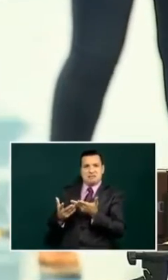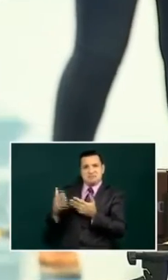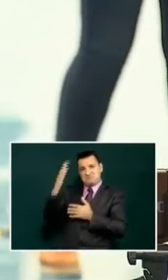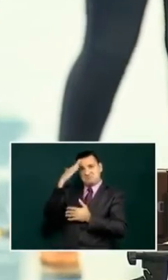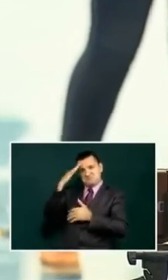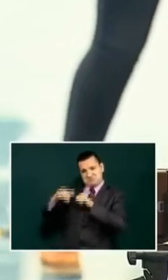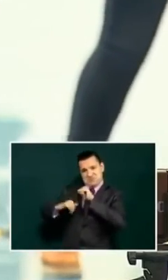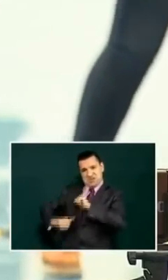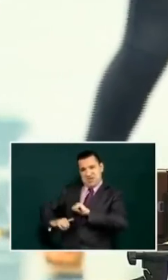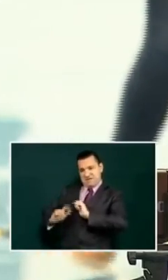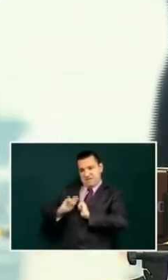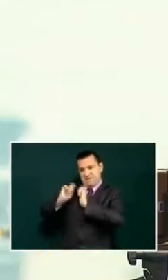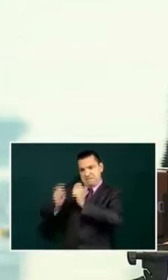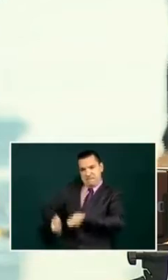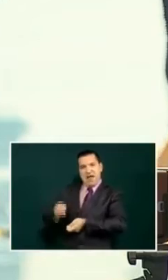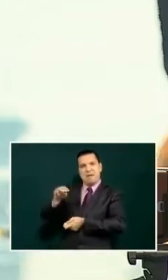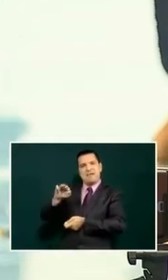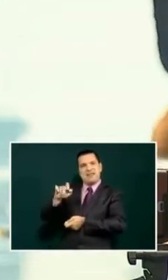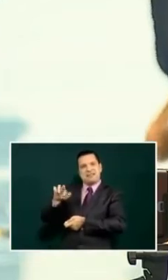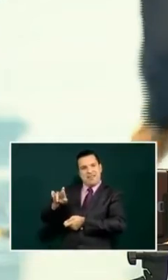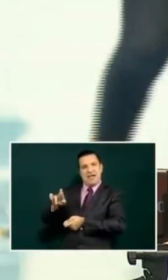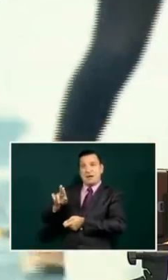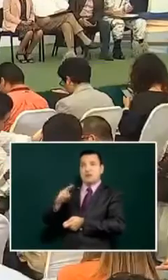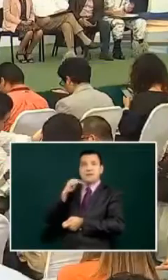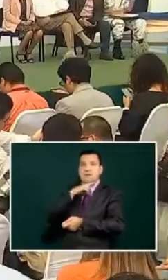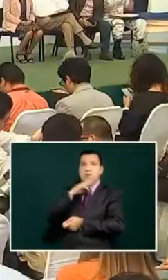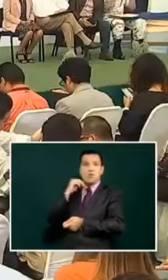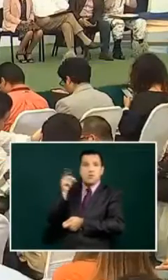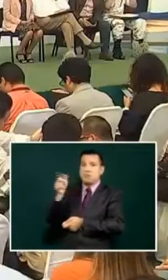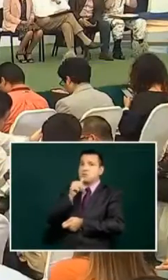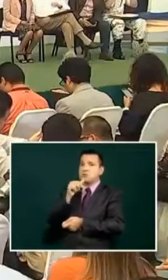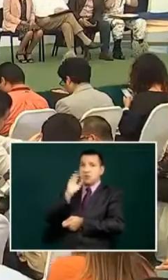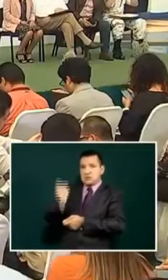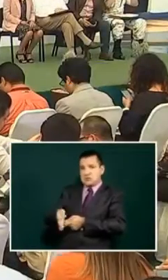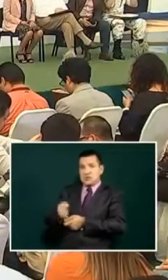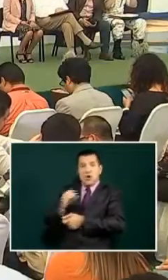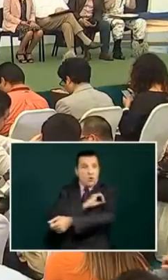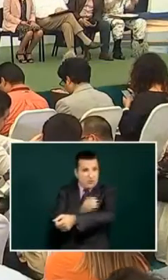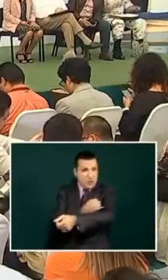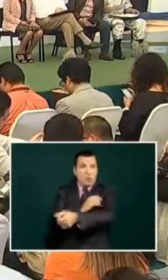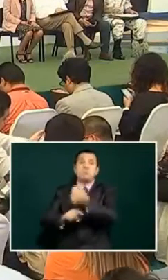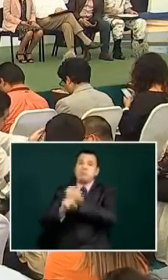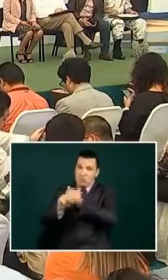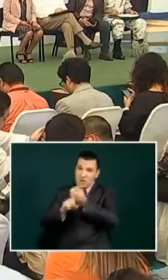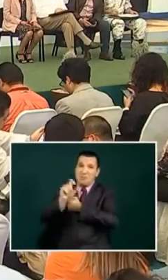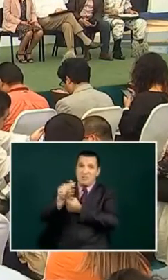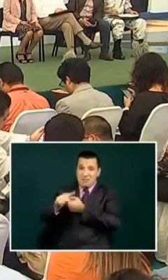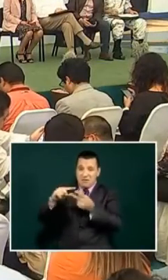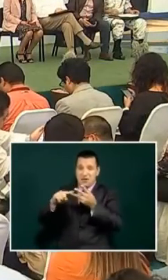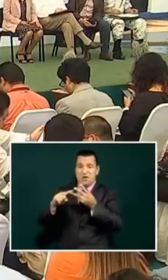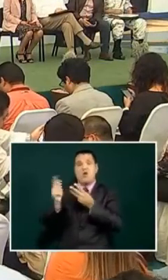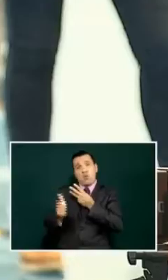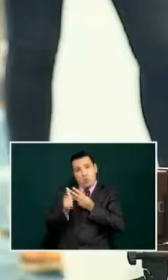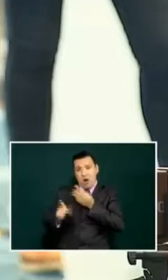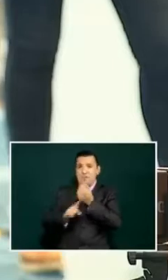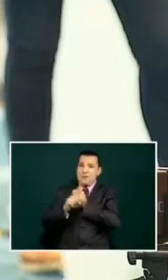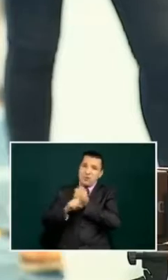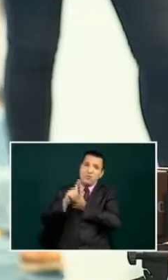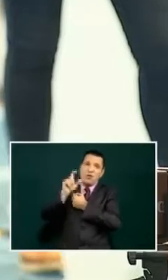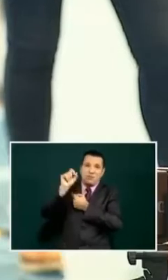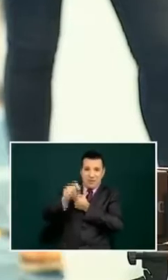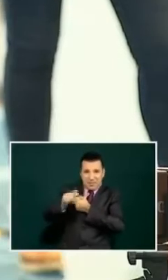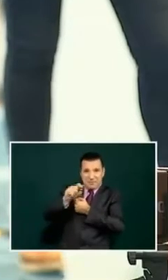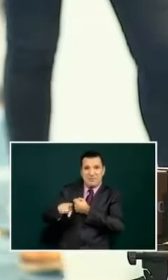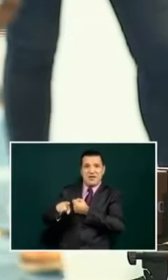they haven't wanted to accept the um the ones that were assigned to be